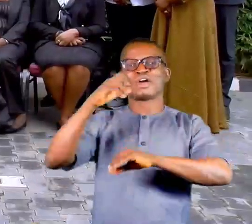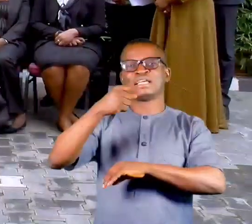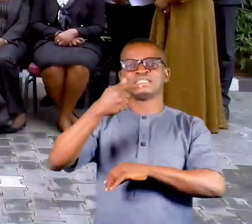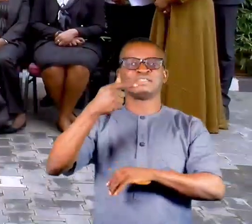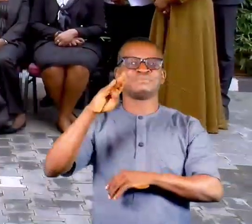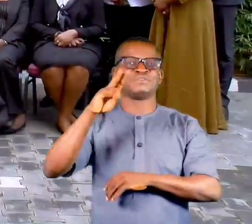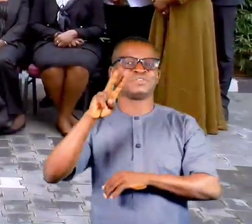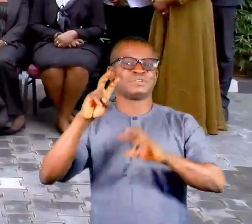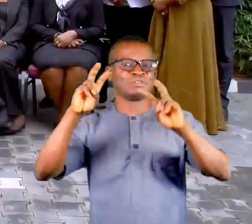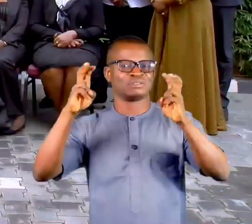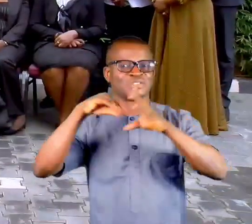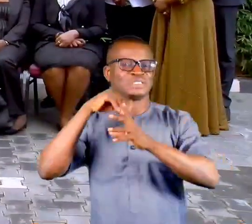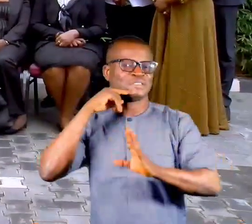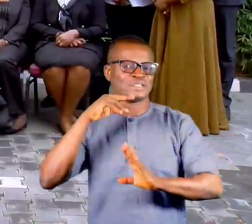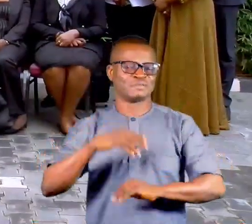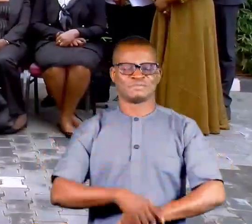cases in Nigeria.